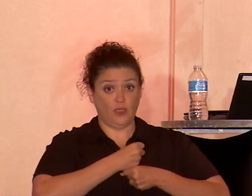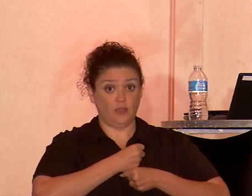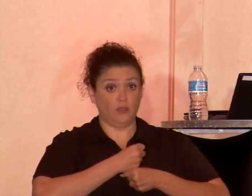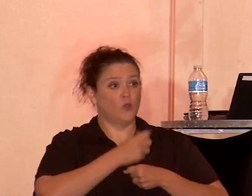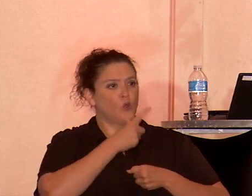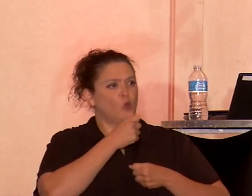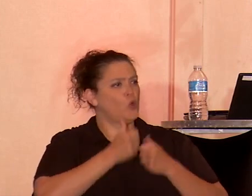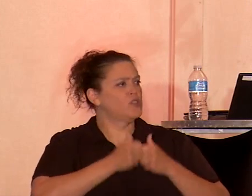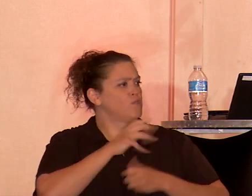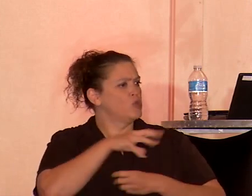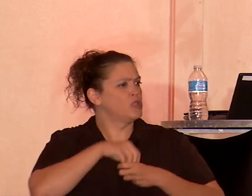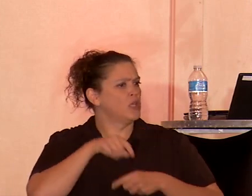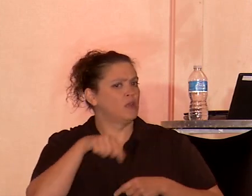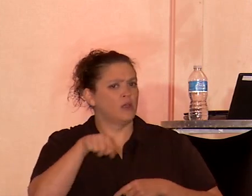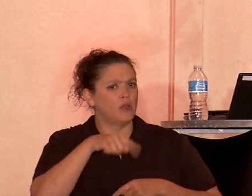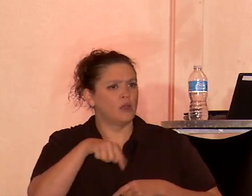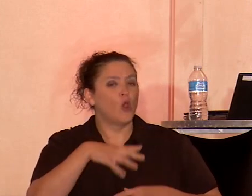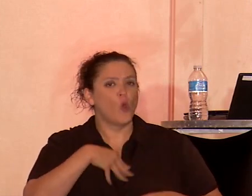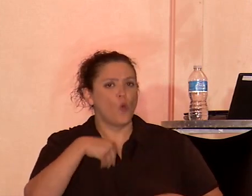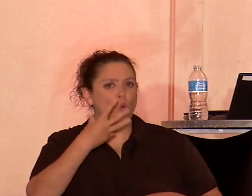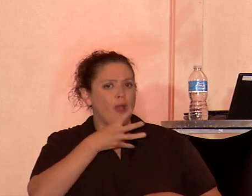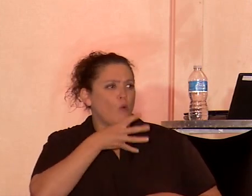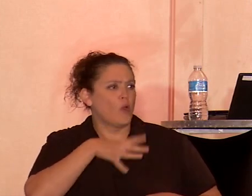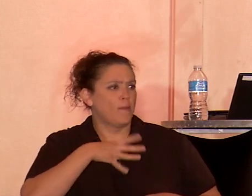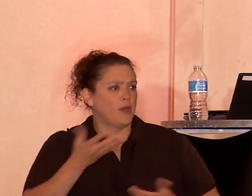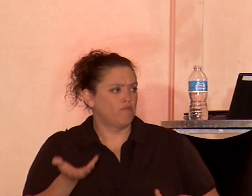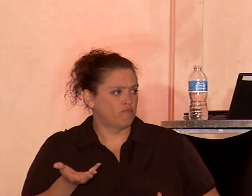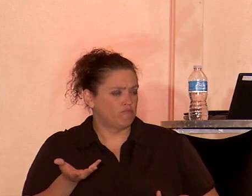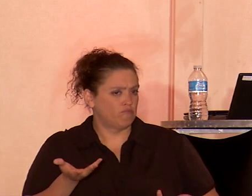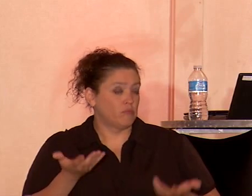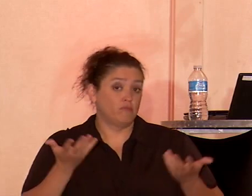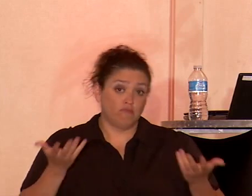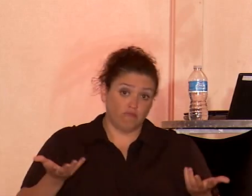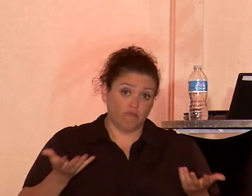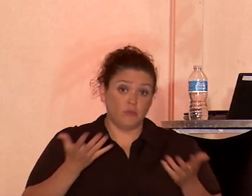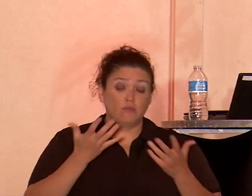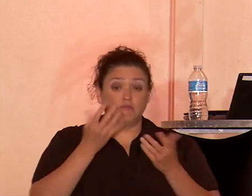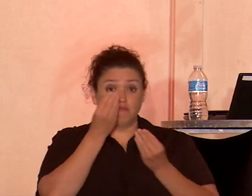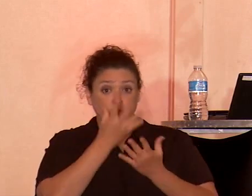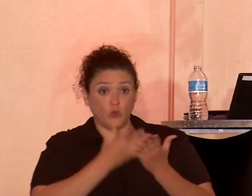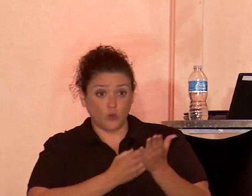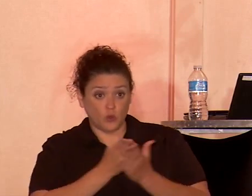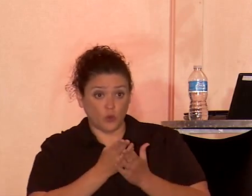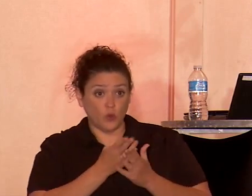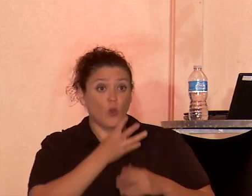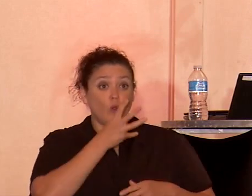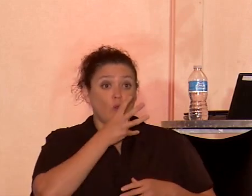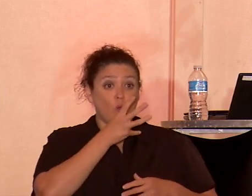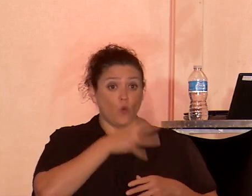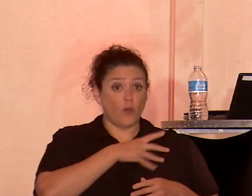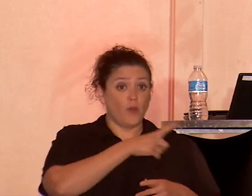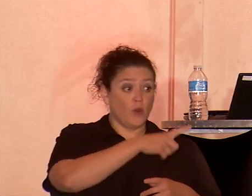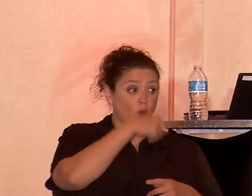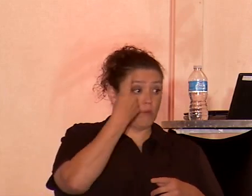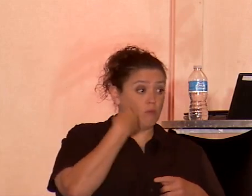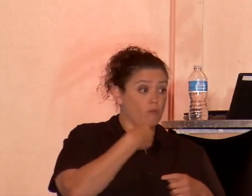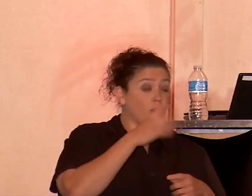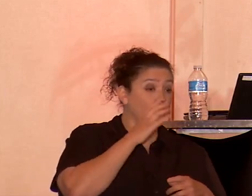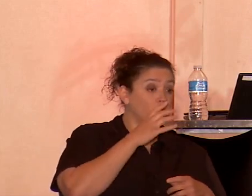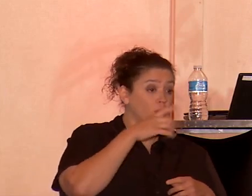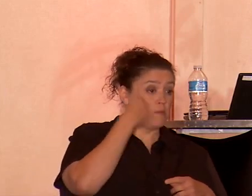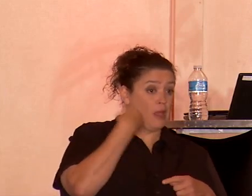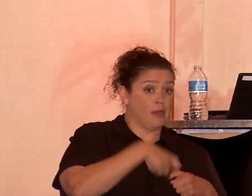white women. Now, truth be told, women of color are often hard-pressed to publicly